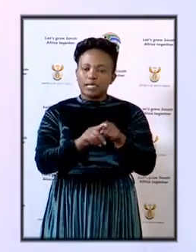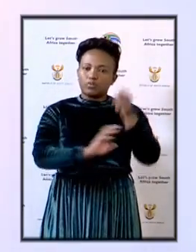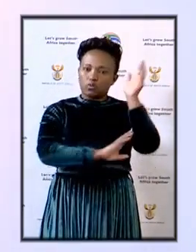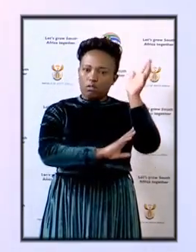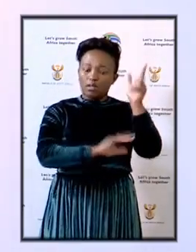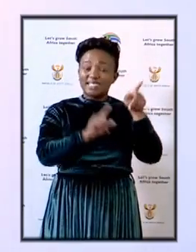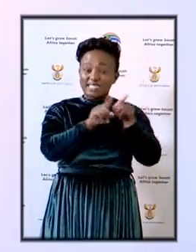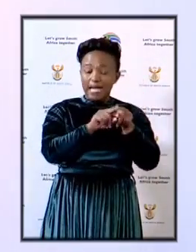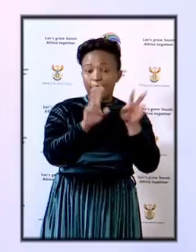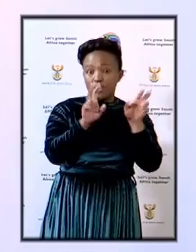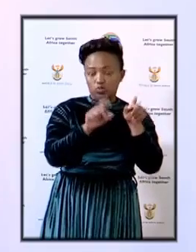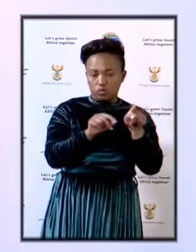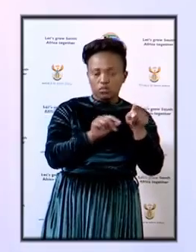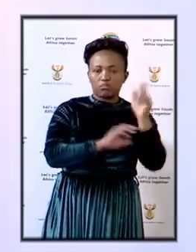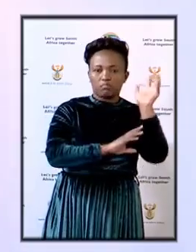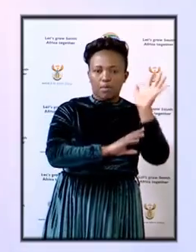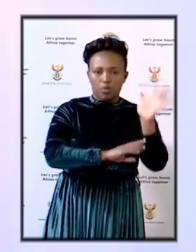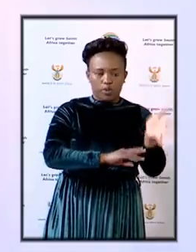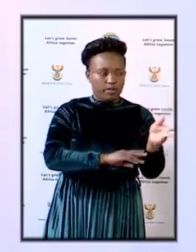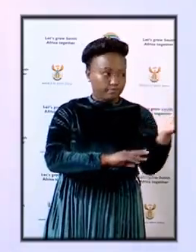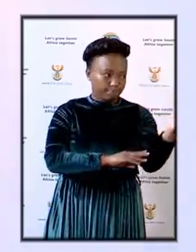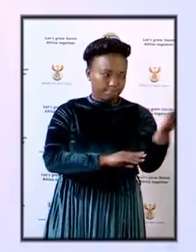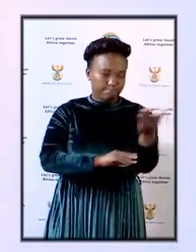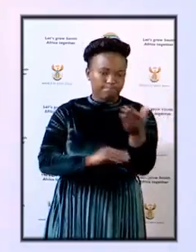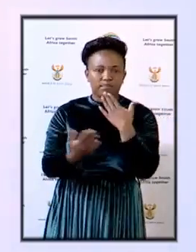address the nation on the same issue. Thank you.